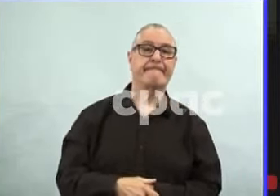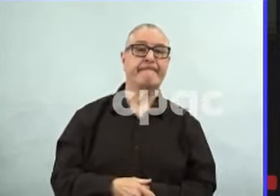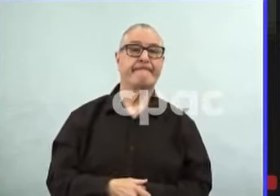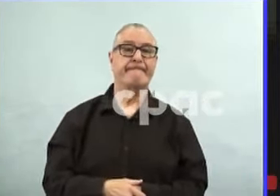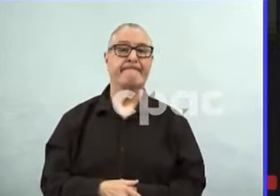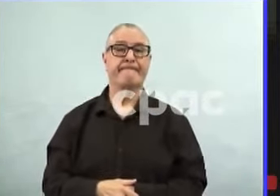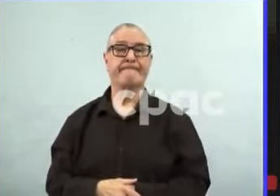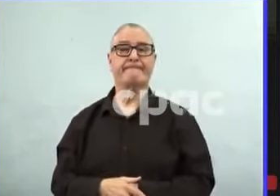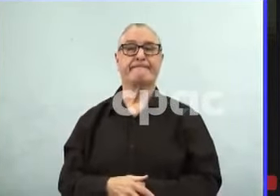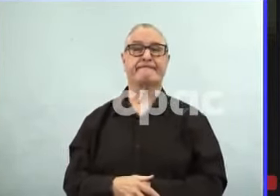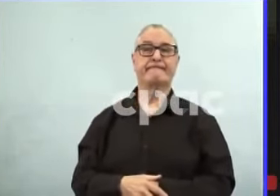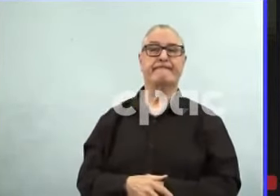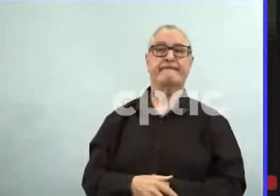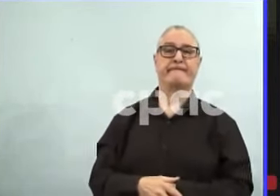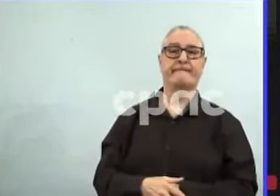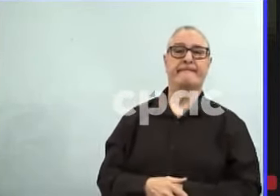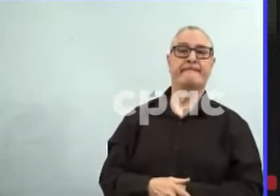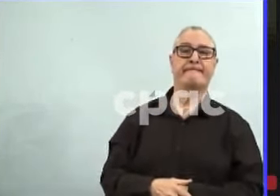There.